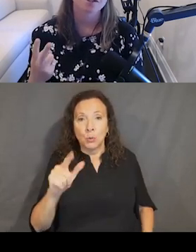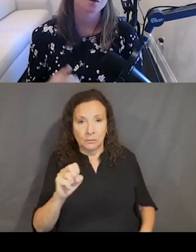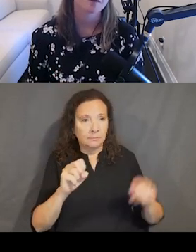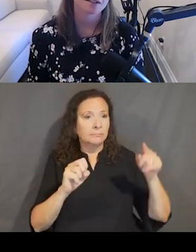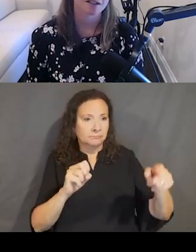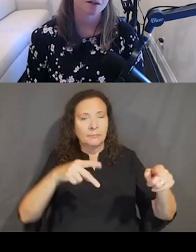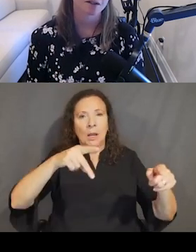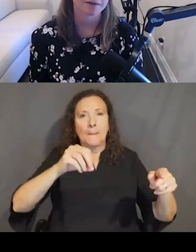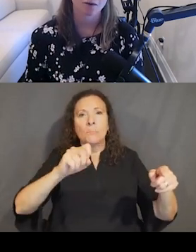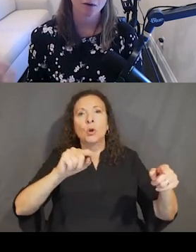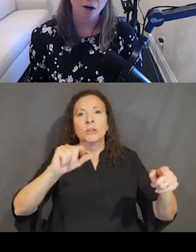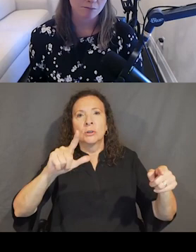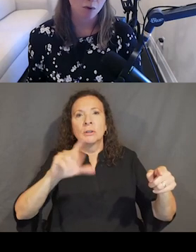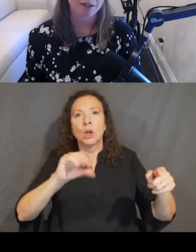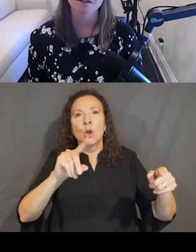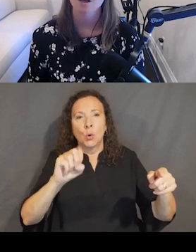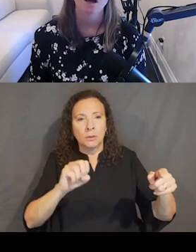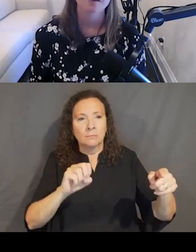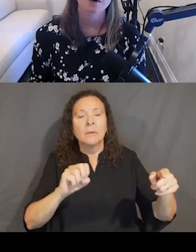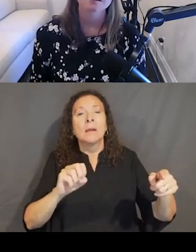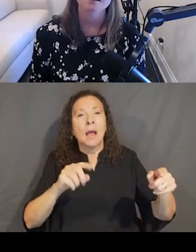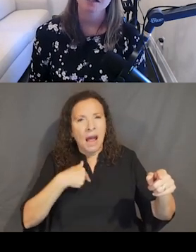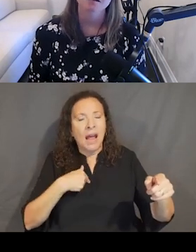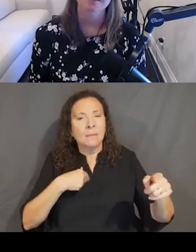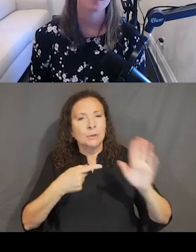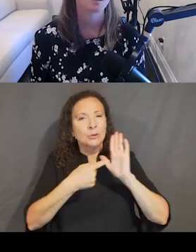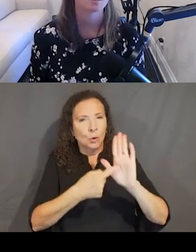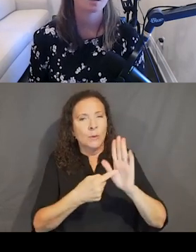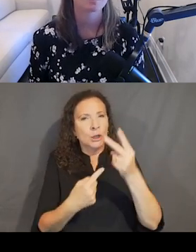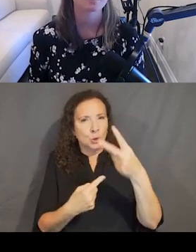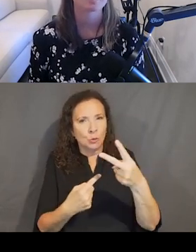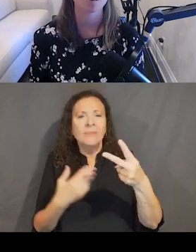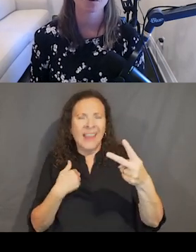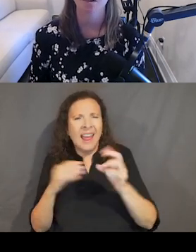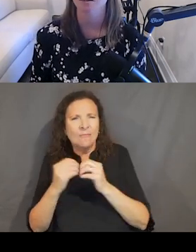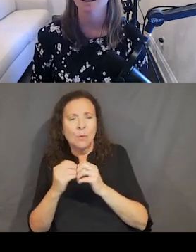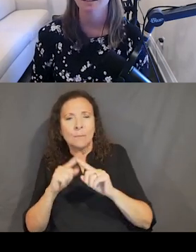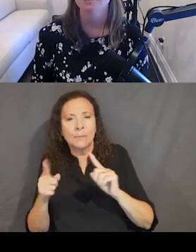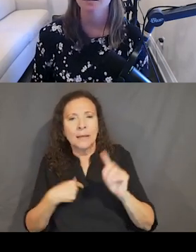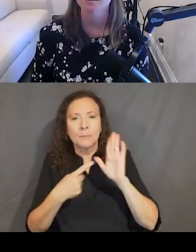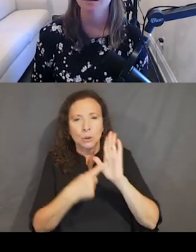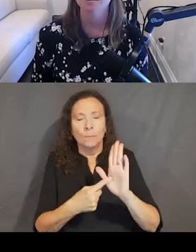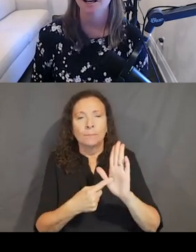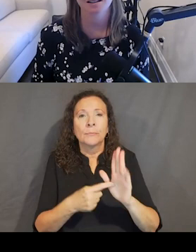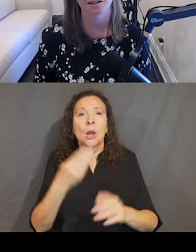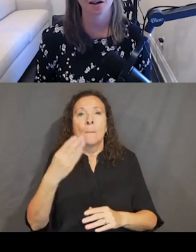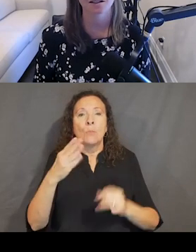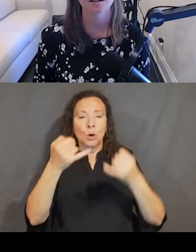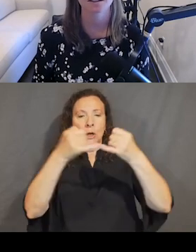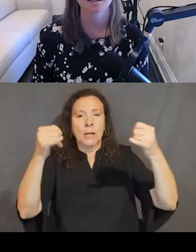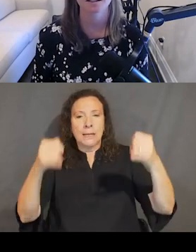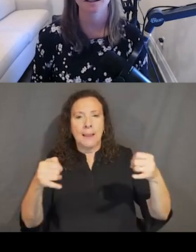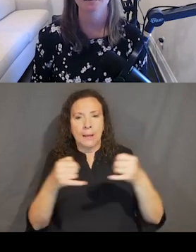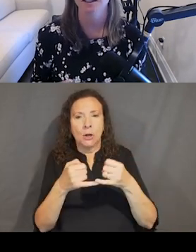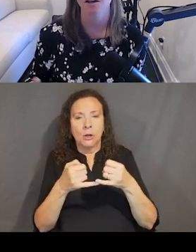calling out just two of the design tokens, even though there are more here. On the box itself, I'm calling out the border color. It's called color text dark,